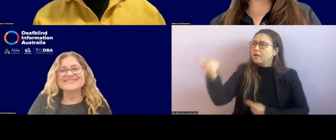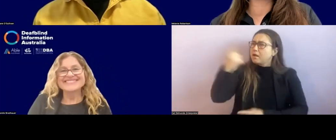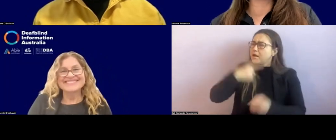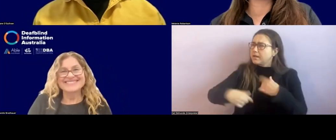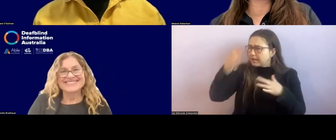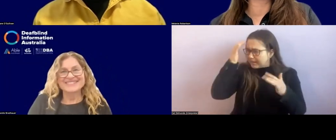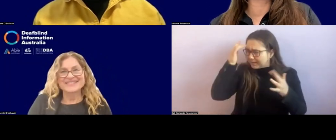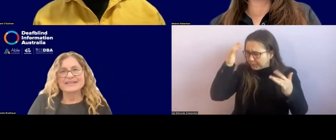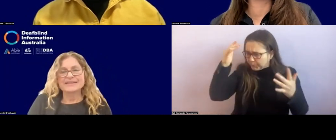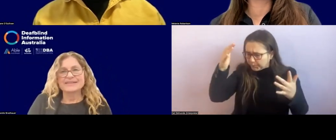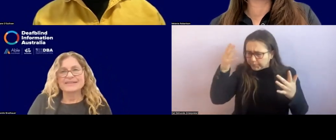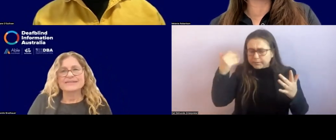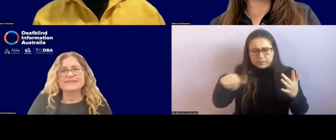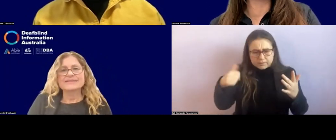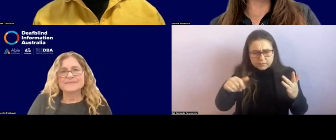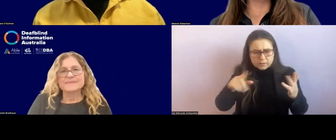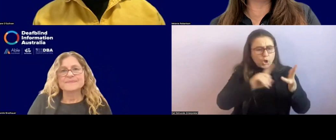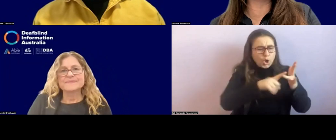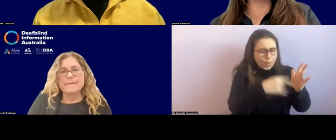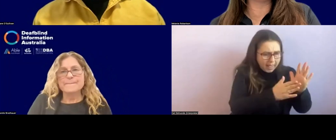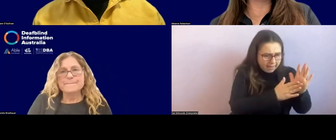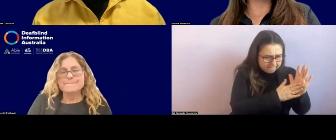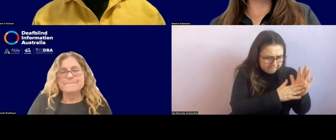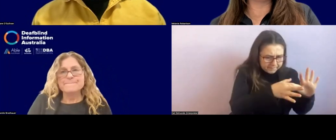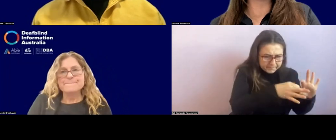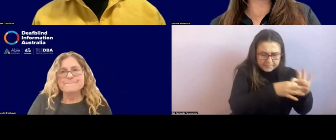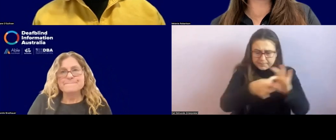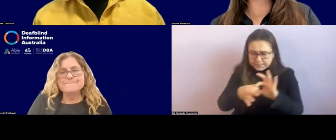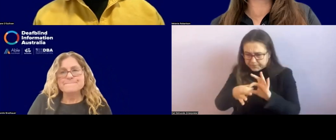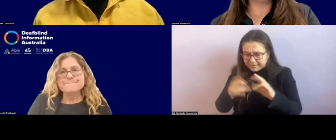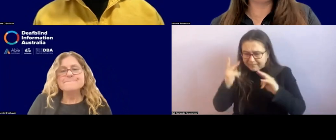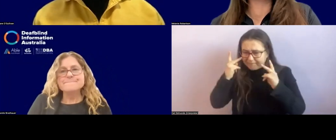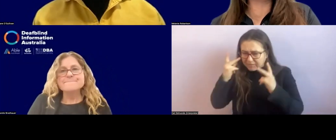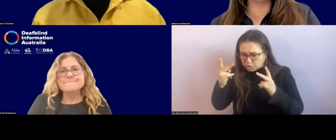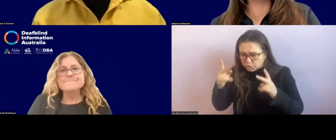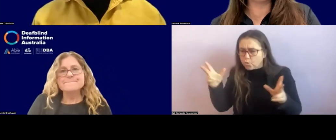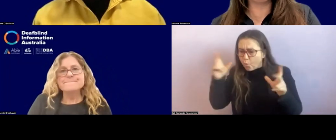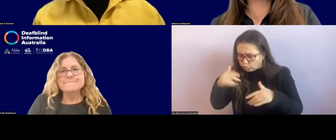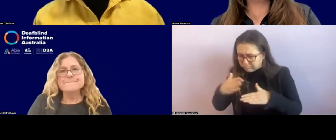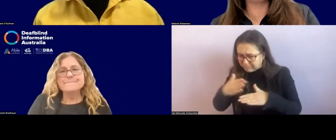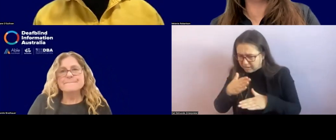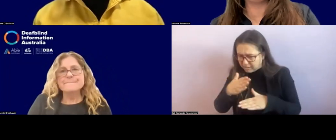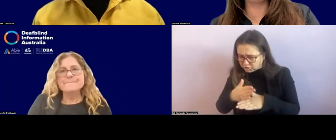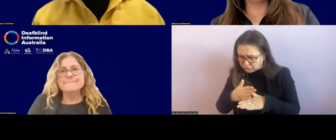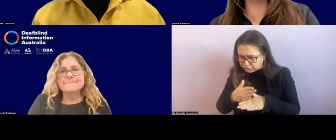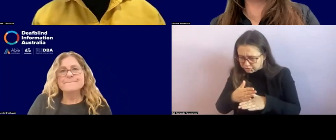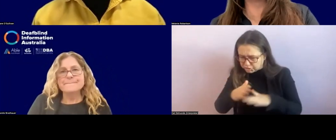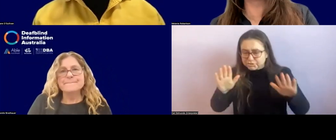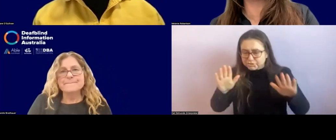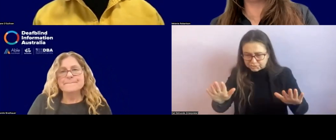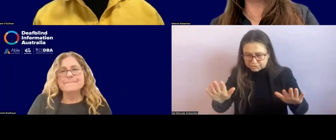O and M together with vision and auditory functioning. Absolutely. It'll keep firing for a long time.